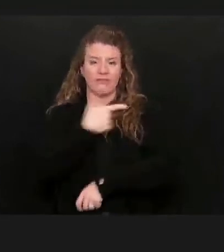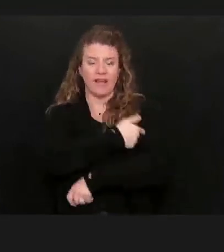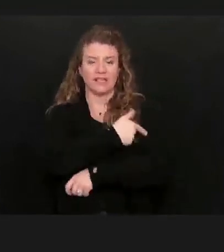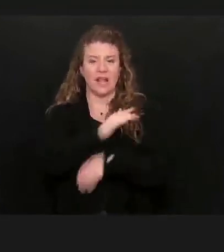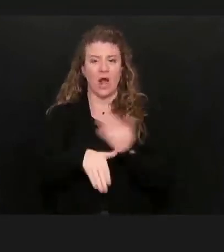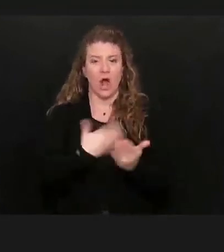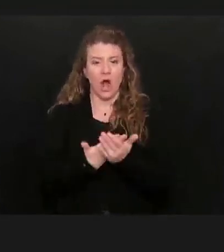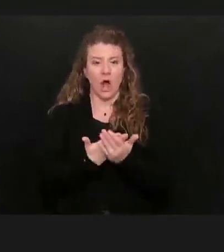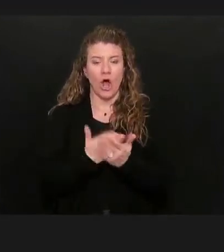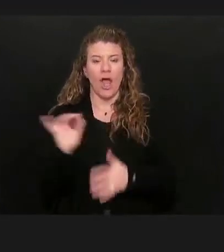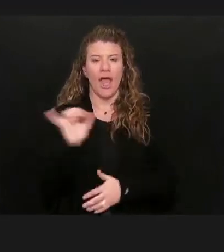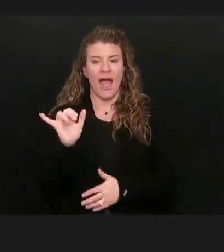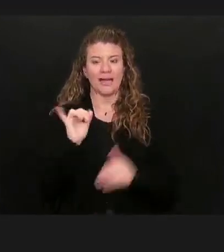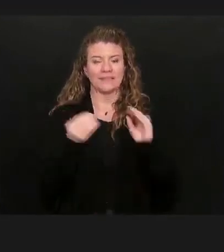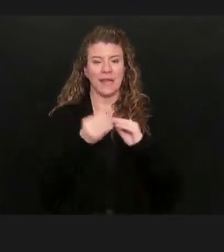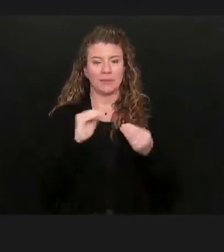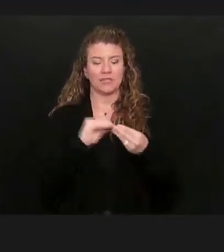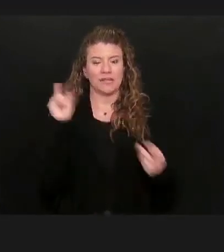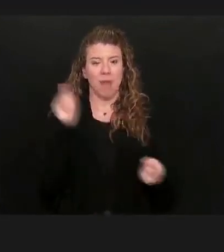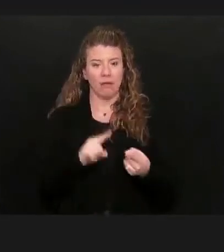as the numbers get smaller.